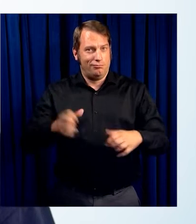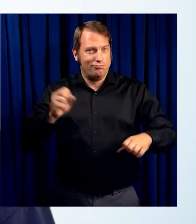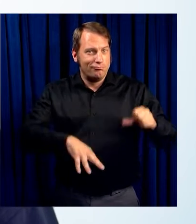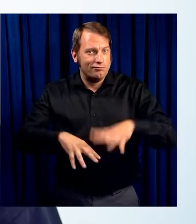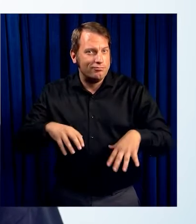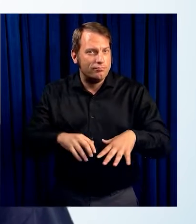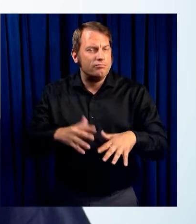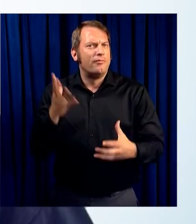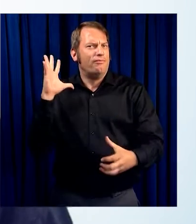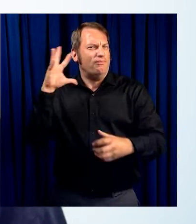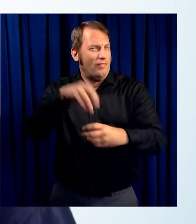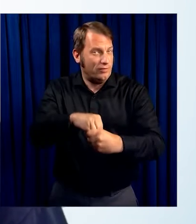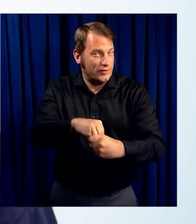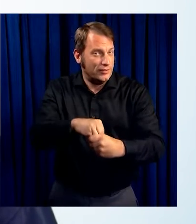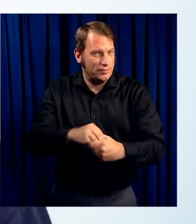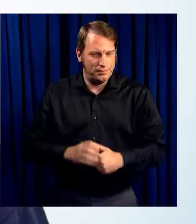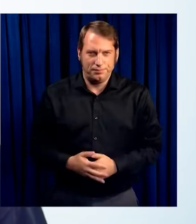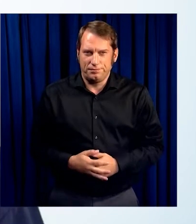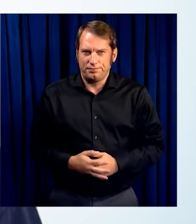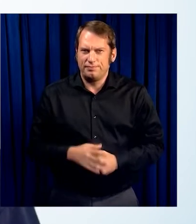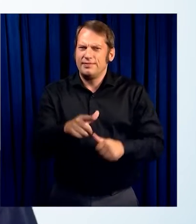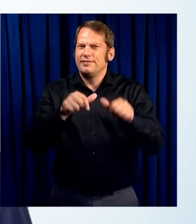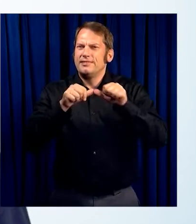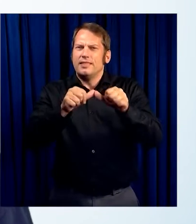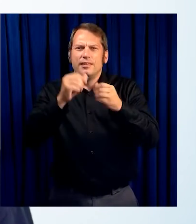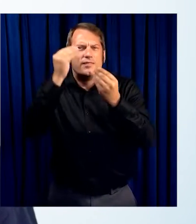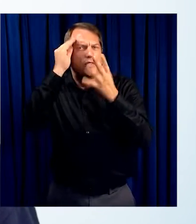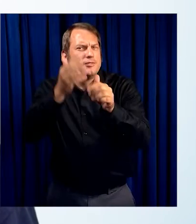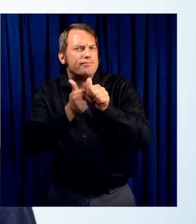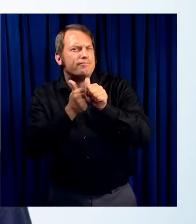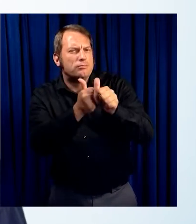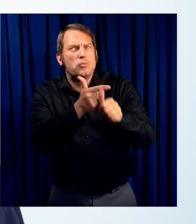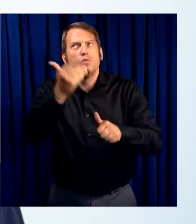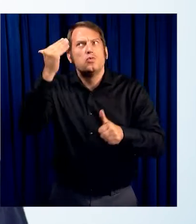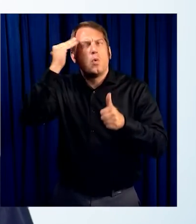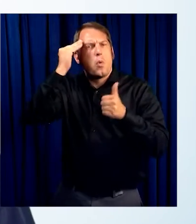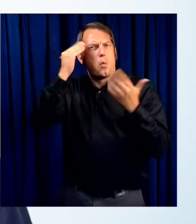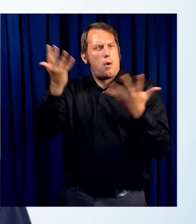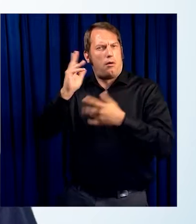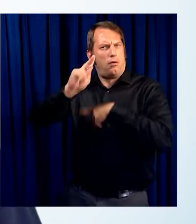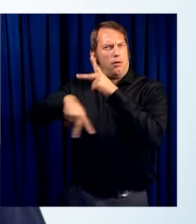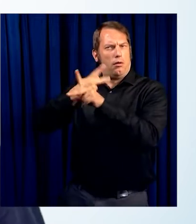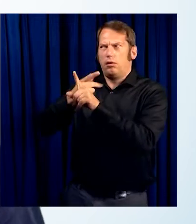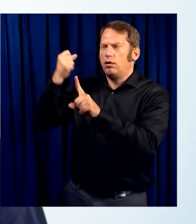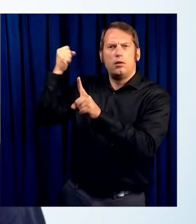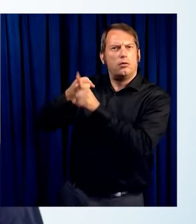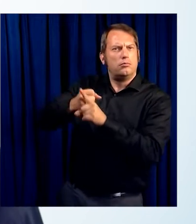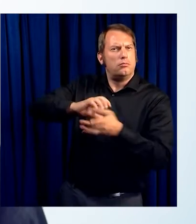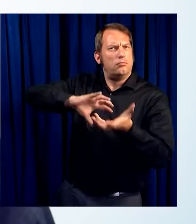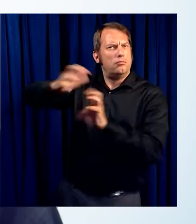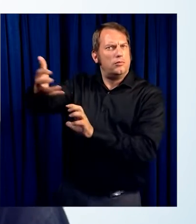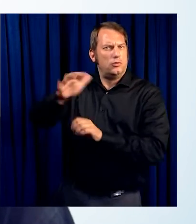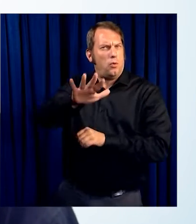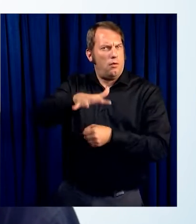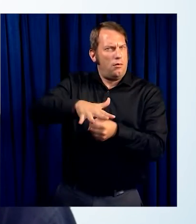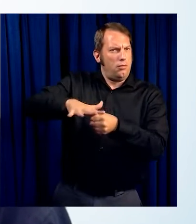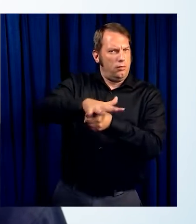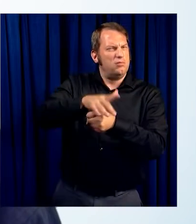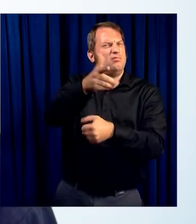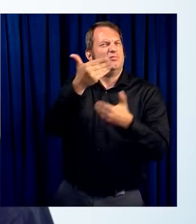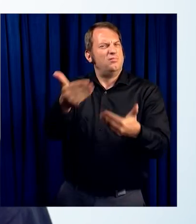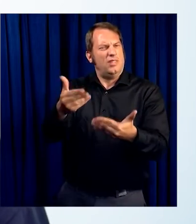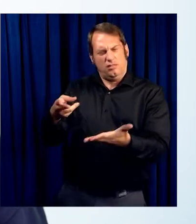Know what types of disasters impact your area. Sign up for emergency alerts. Pay attention to emergency